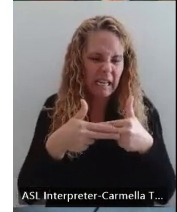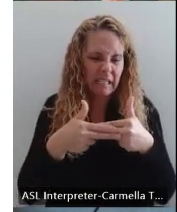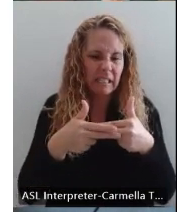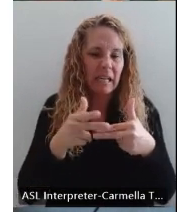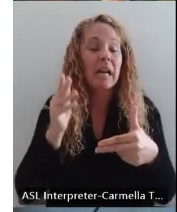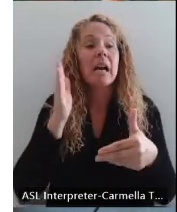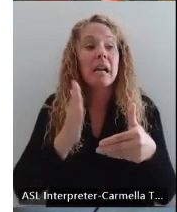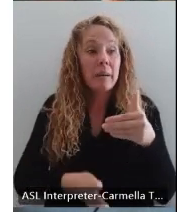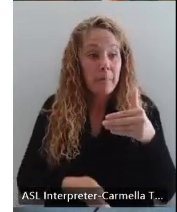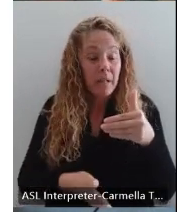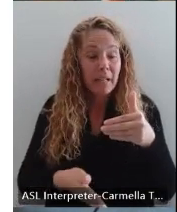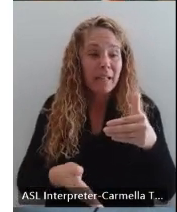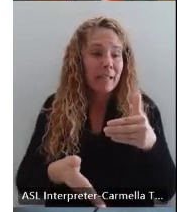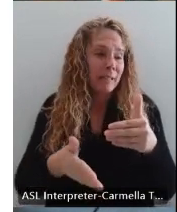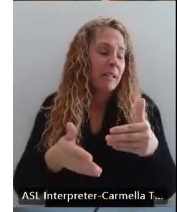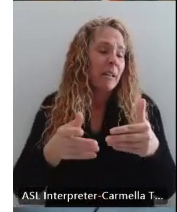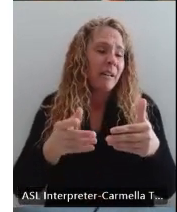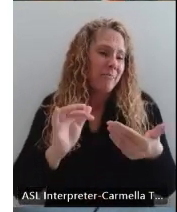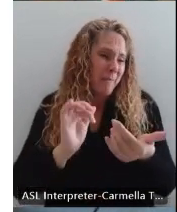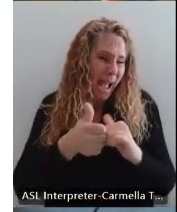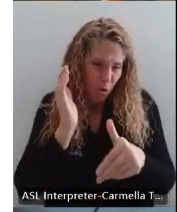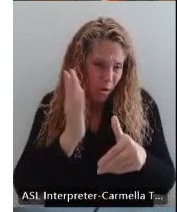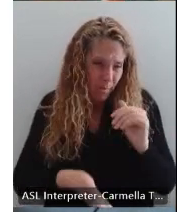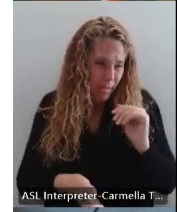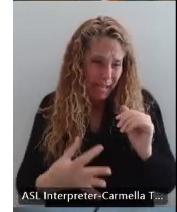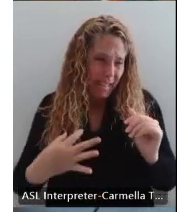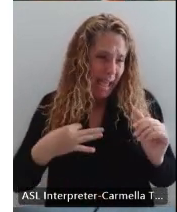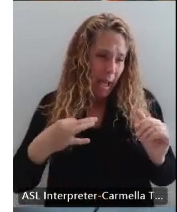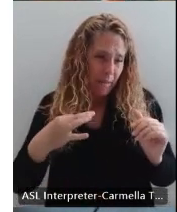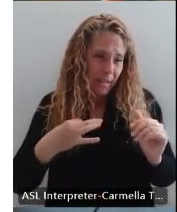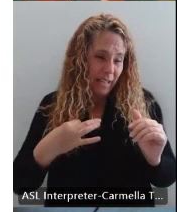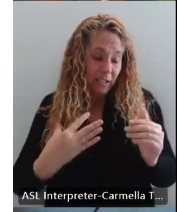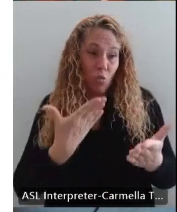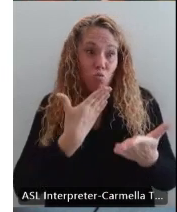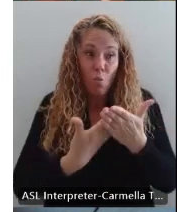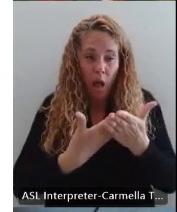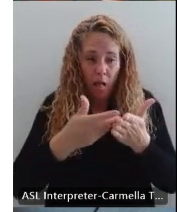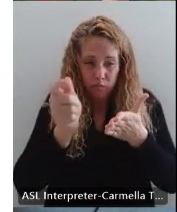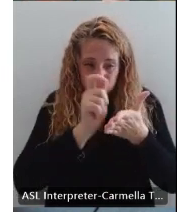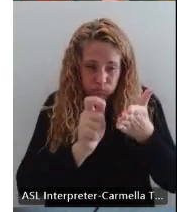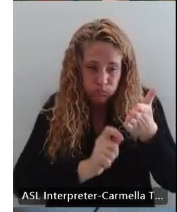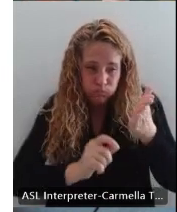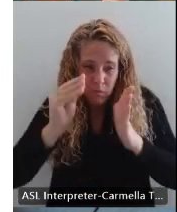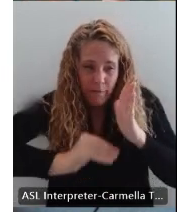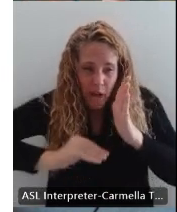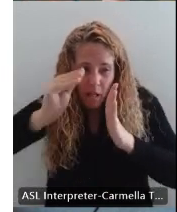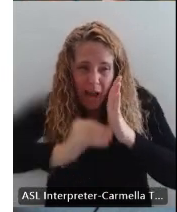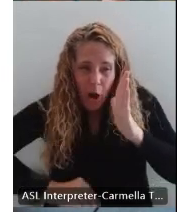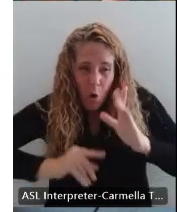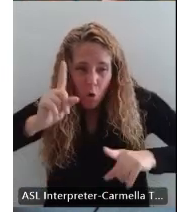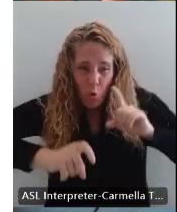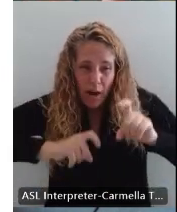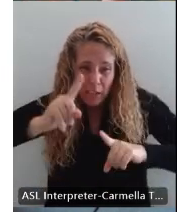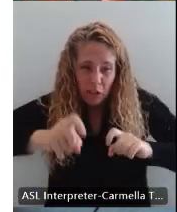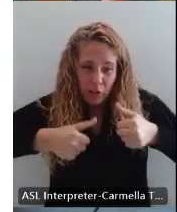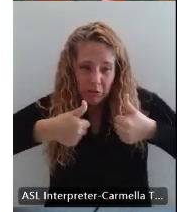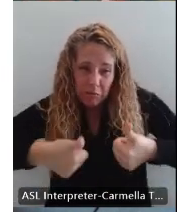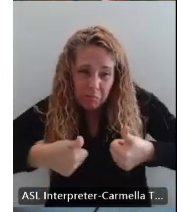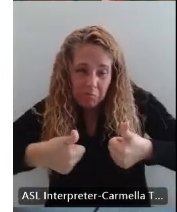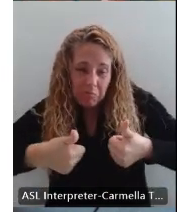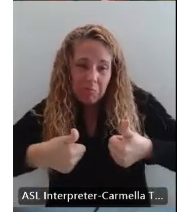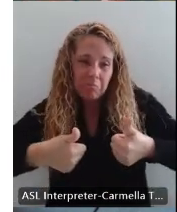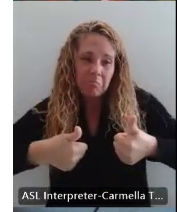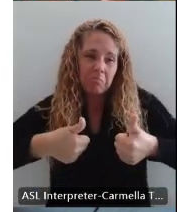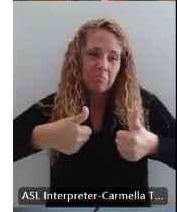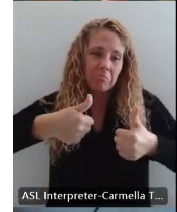Completeness. How complete is your application? How well did you fill out the questions? How thorough were